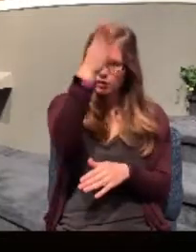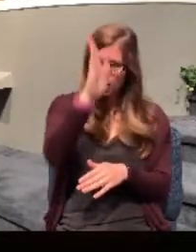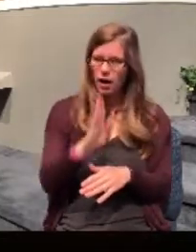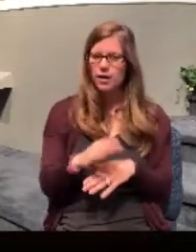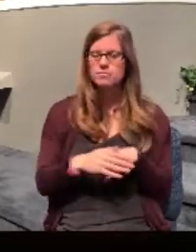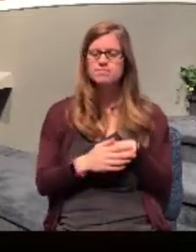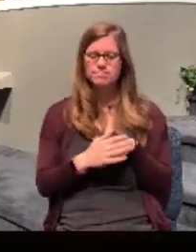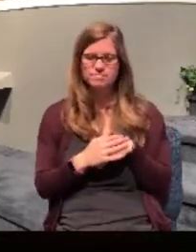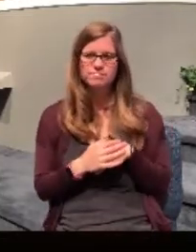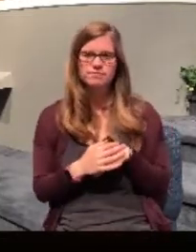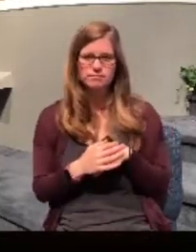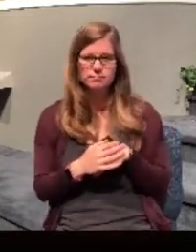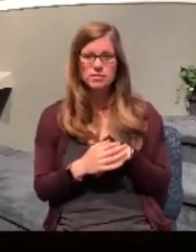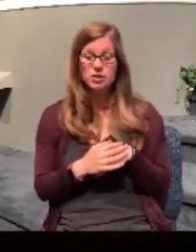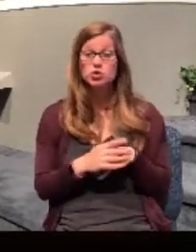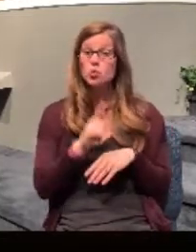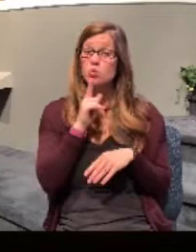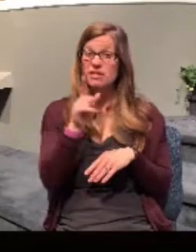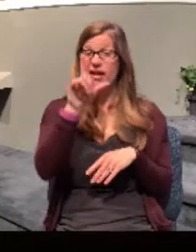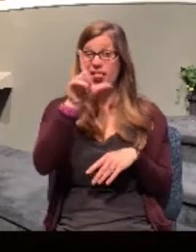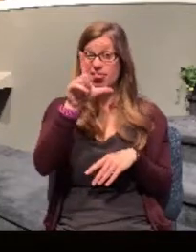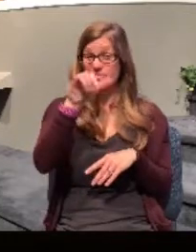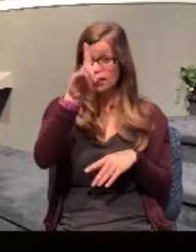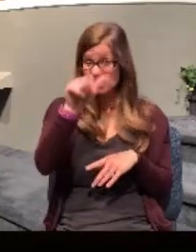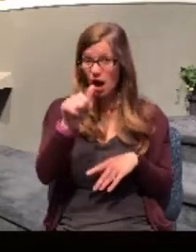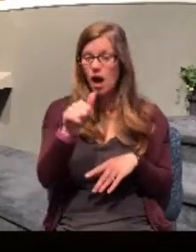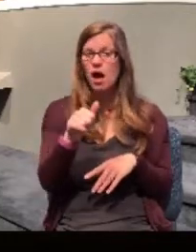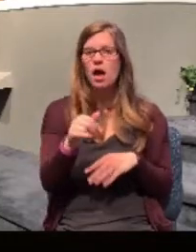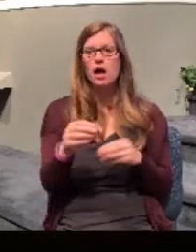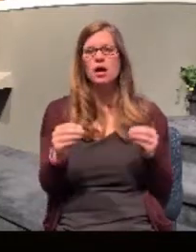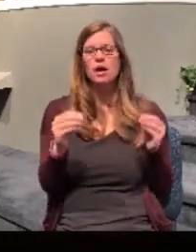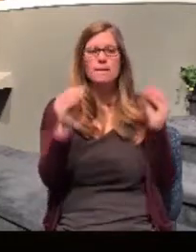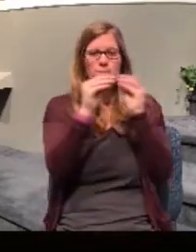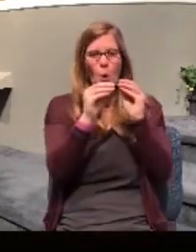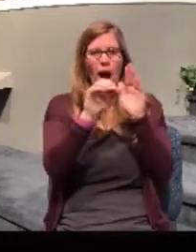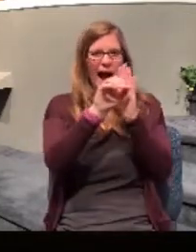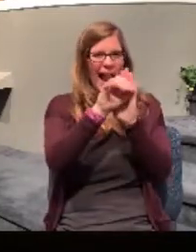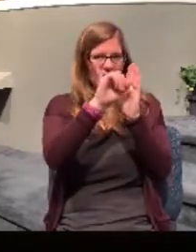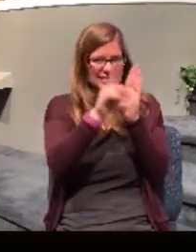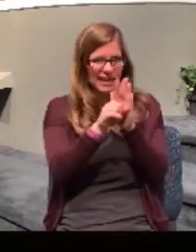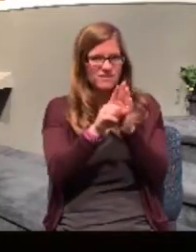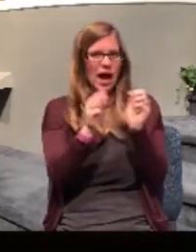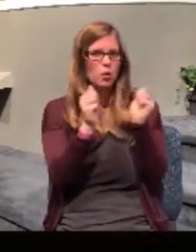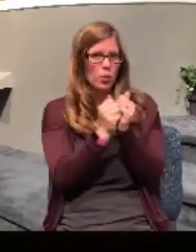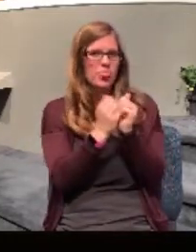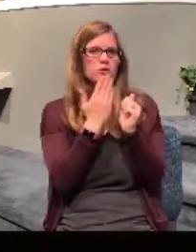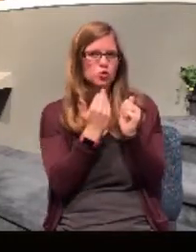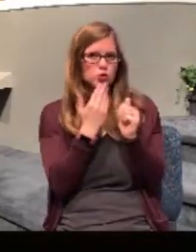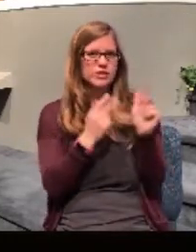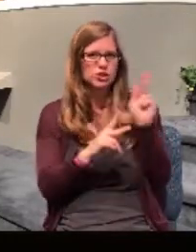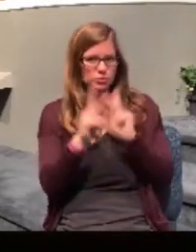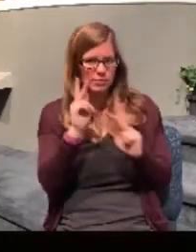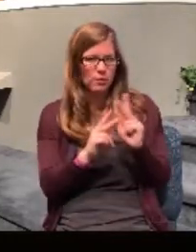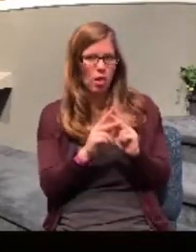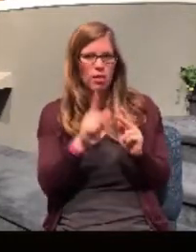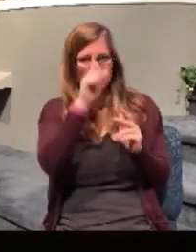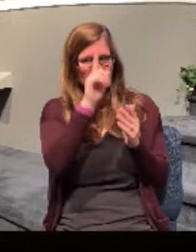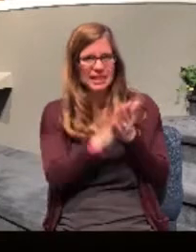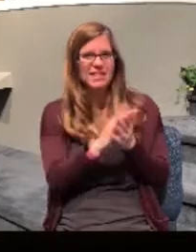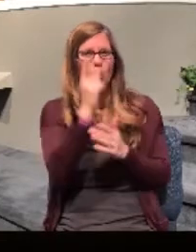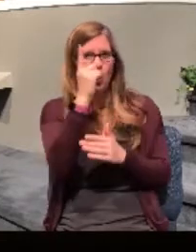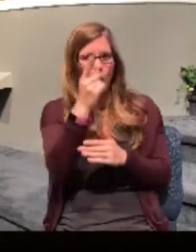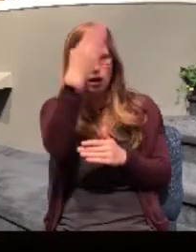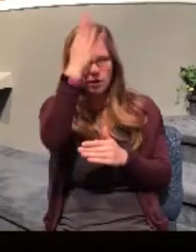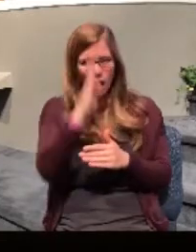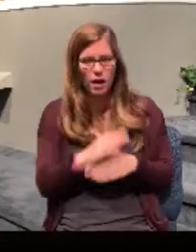with the Jewish community, which would have been monotheistic. Number two, the Bible says she